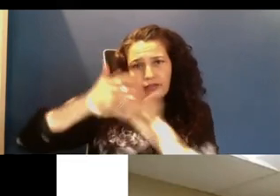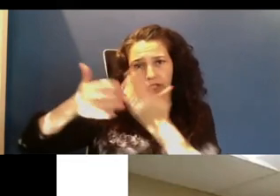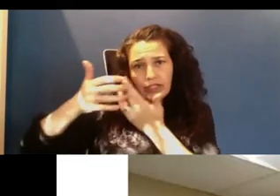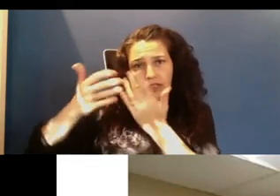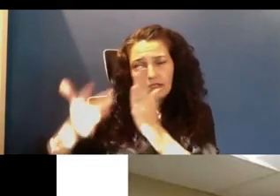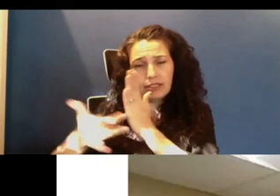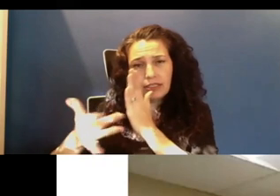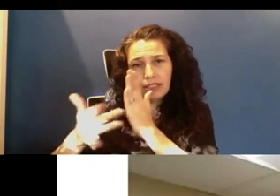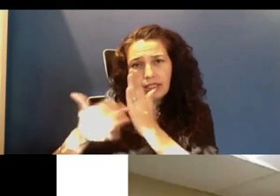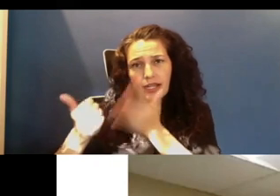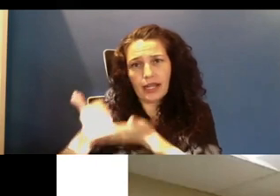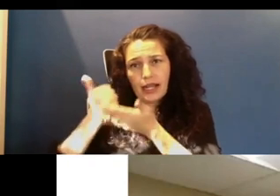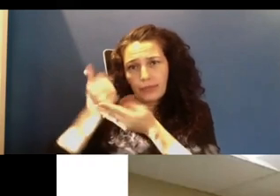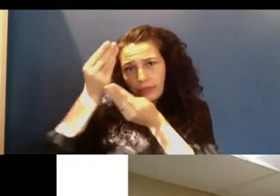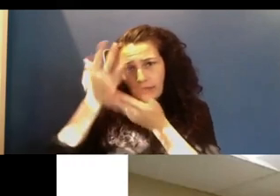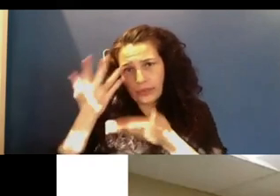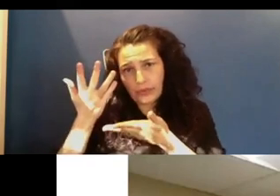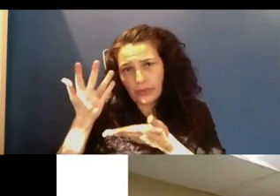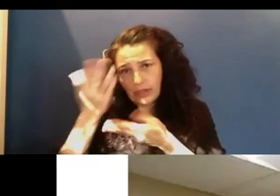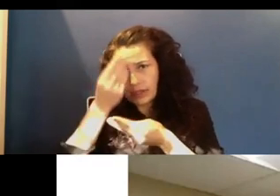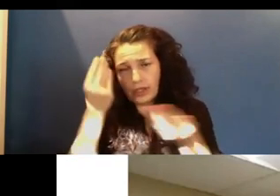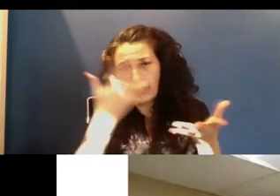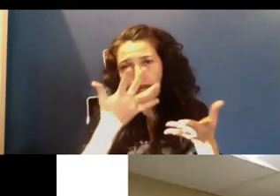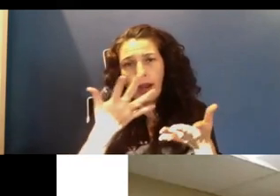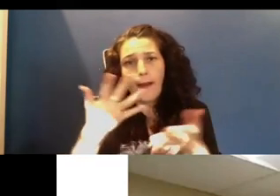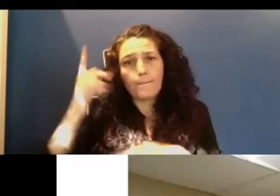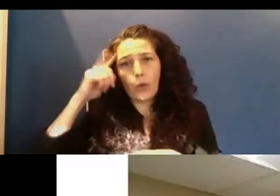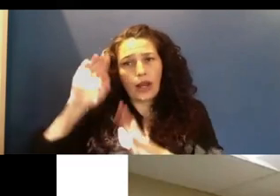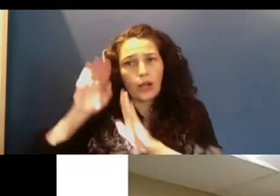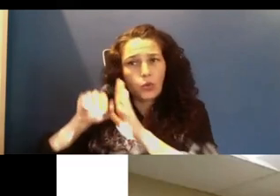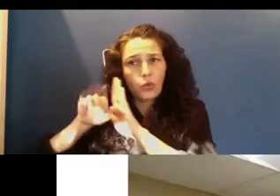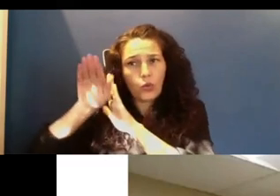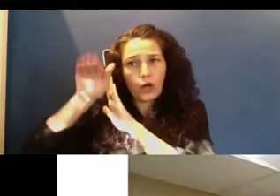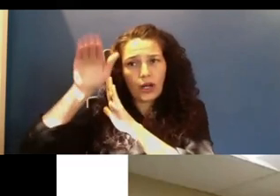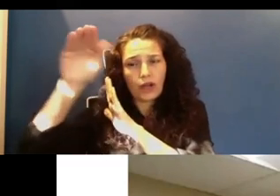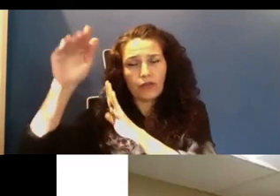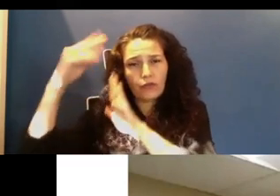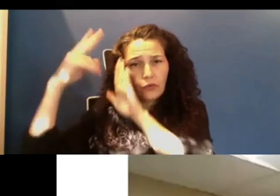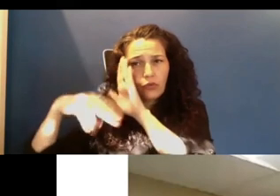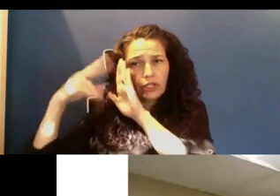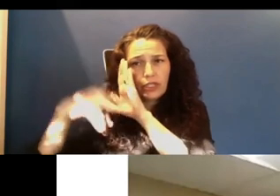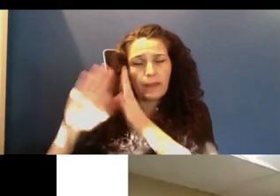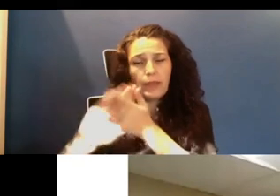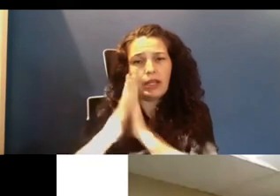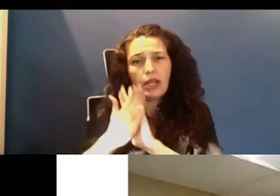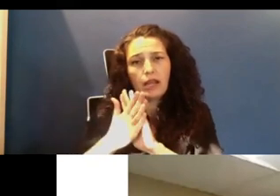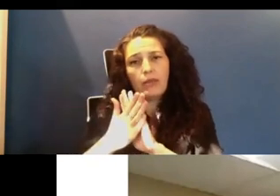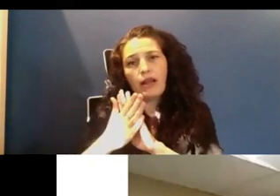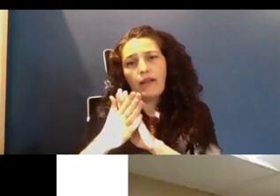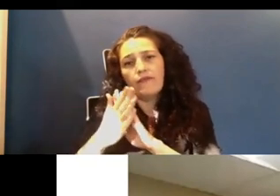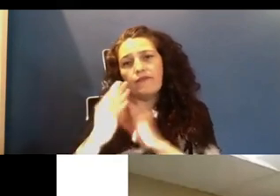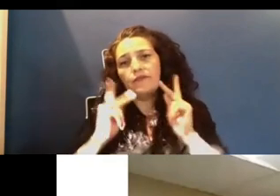brainwave reading. And become a physical output so that these quadriplegic patients